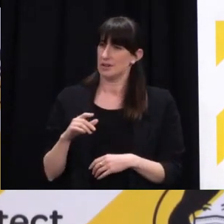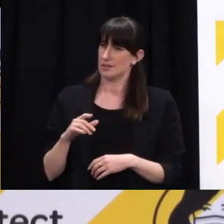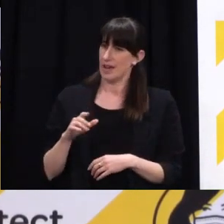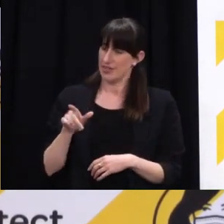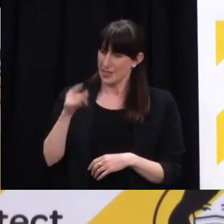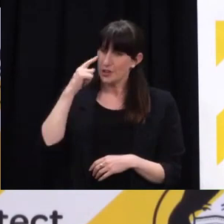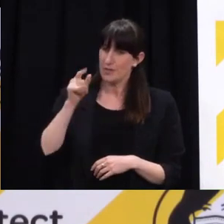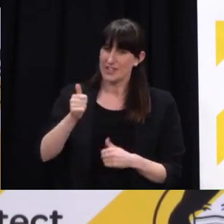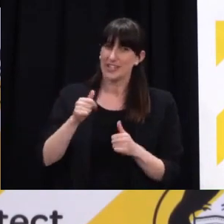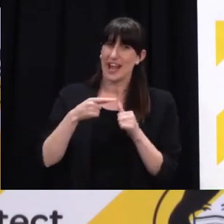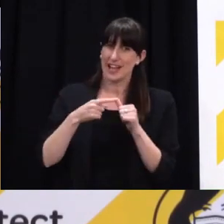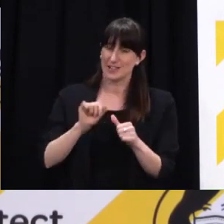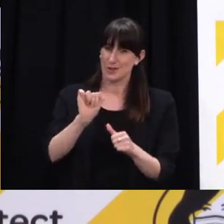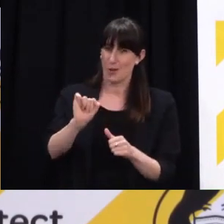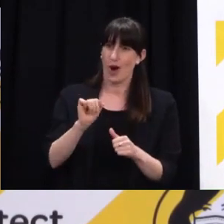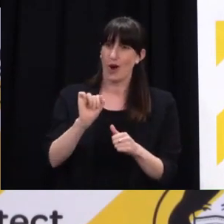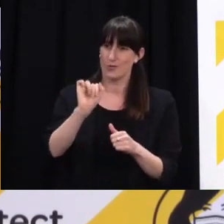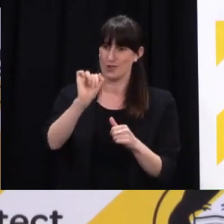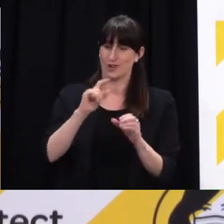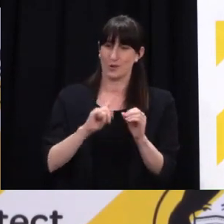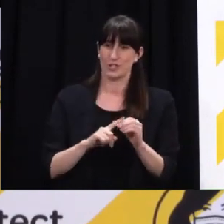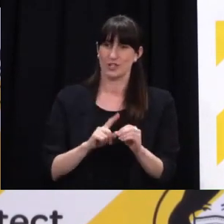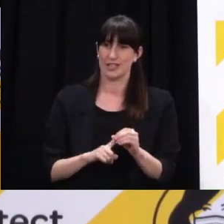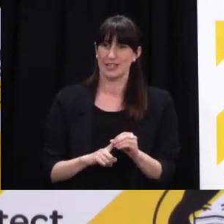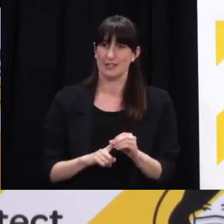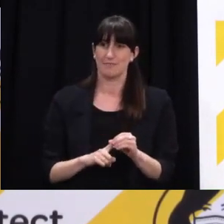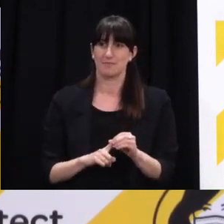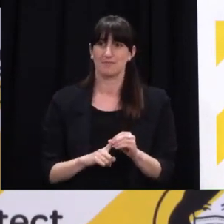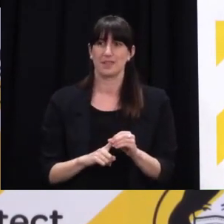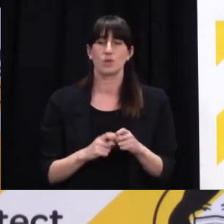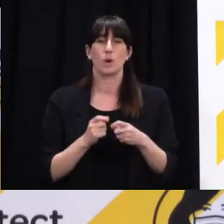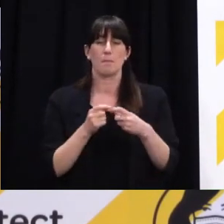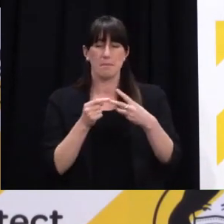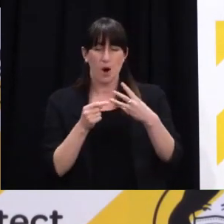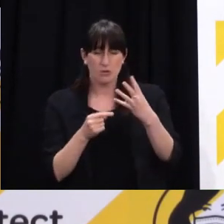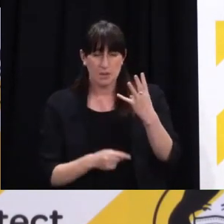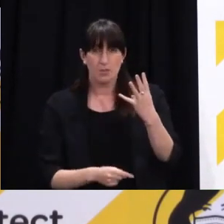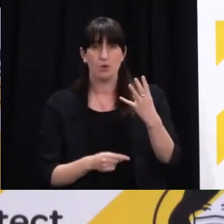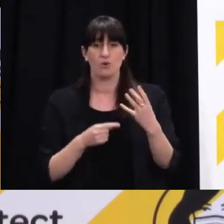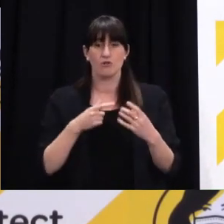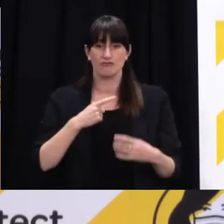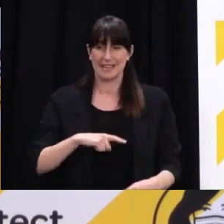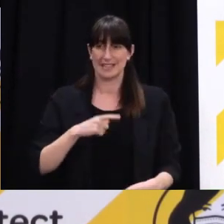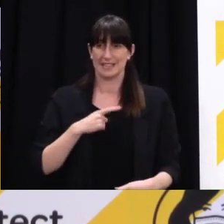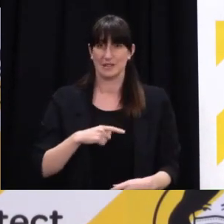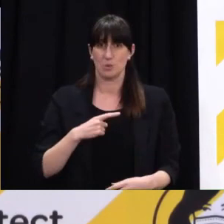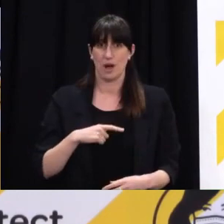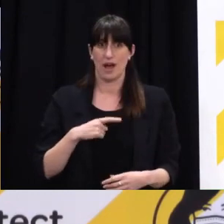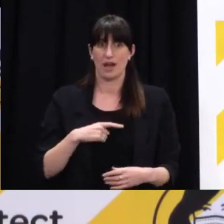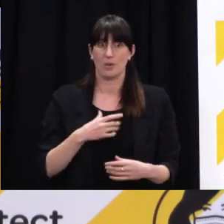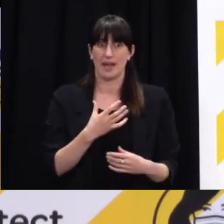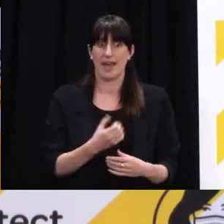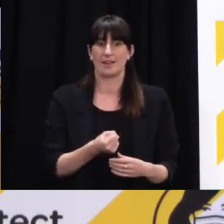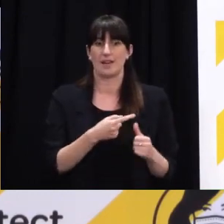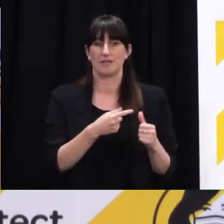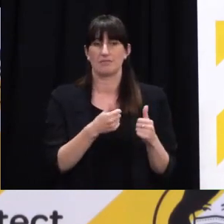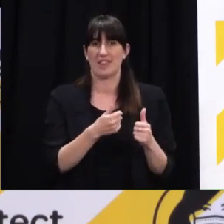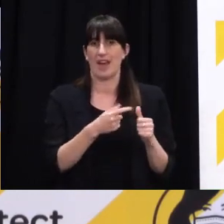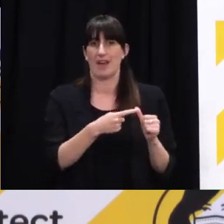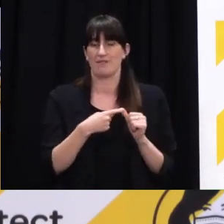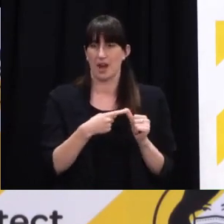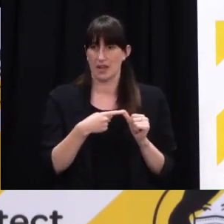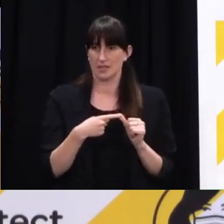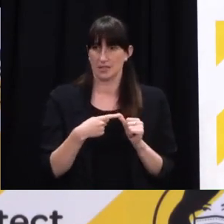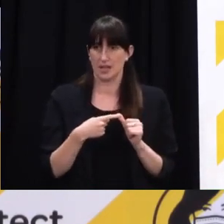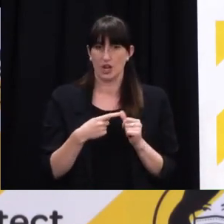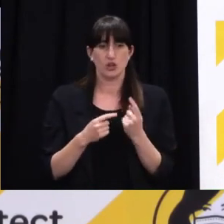question because you've pointed out that it was not just one factor, there were multiple reasons we were given that advice at that time. So it wasn't just